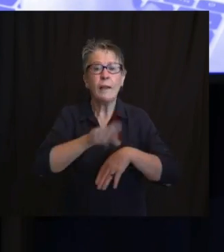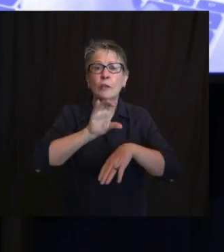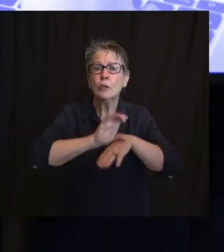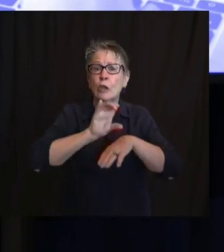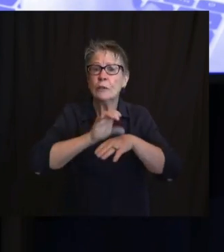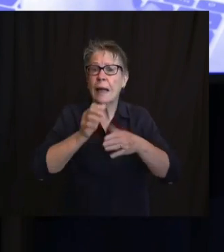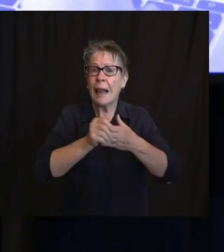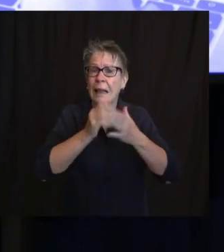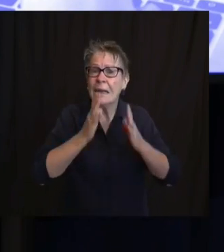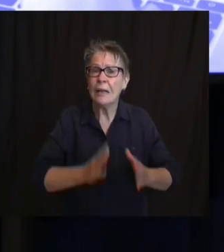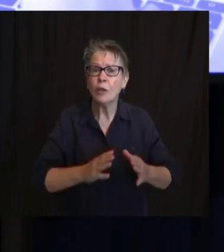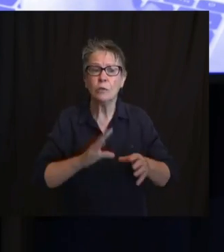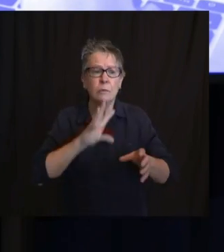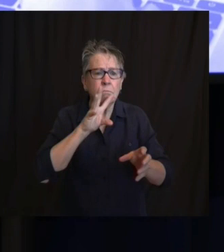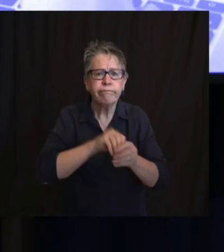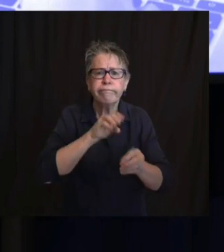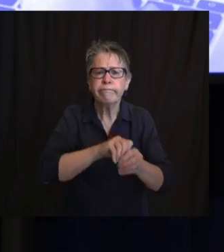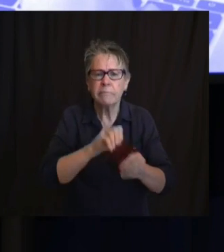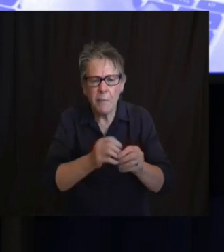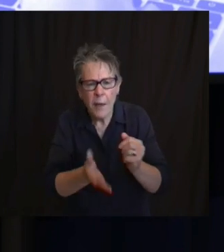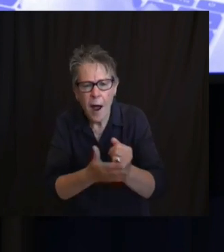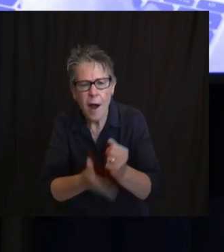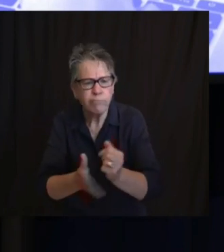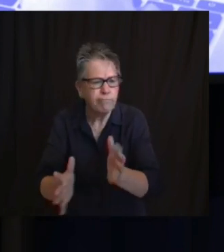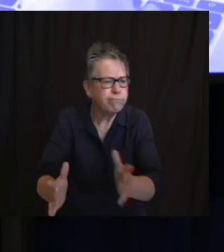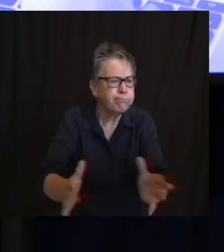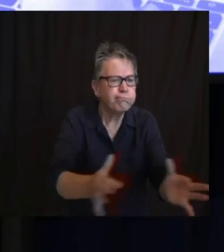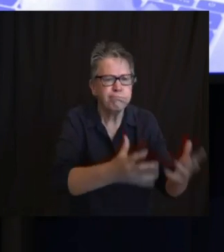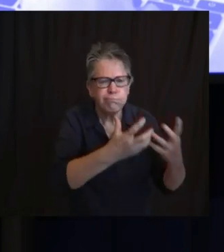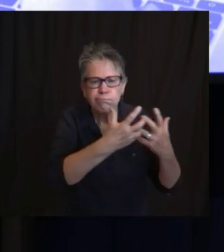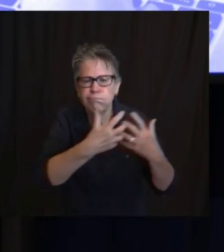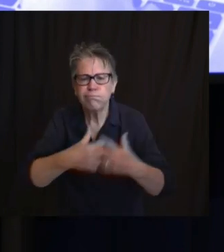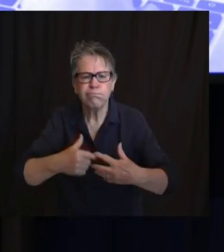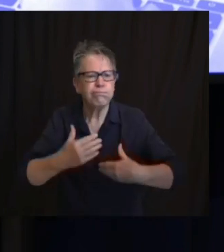weekend. With regard to the weekend phone calls,